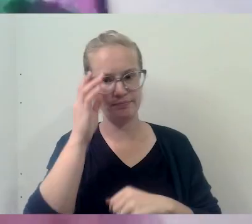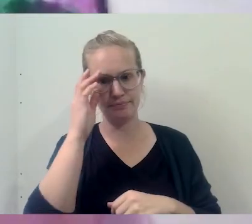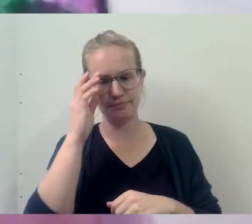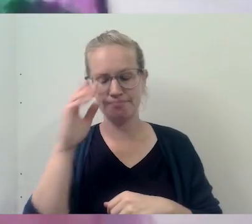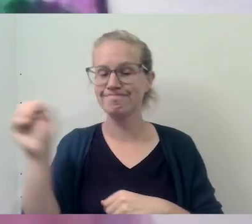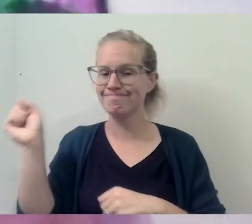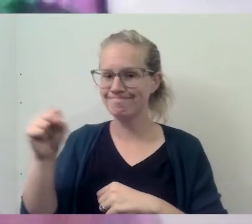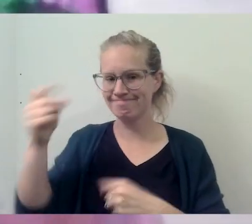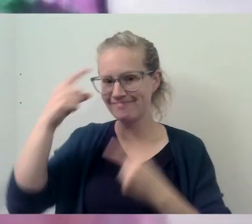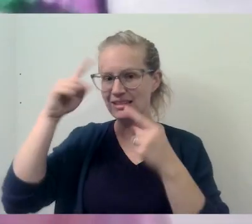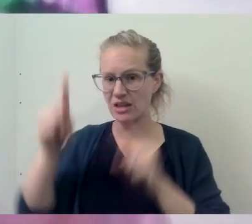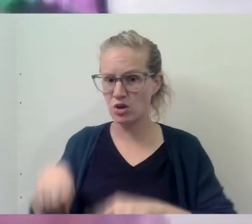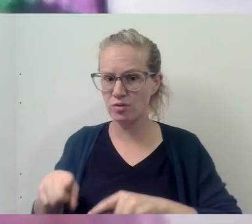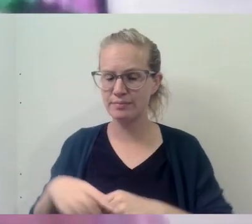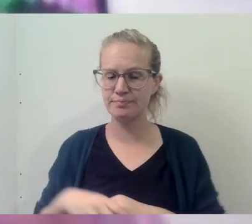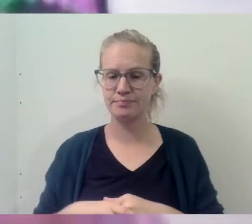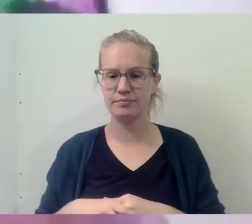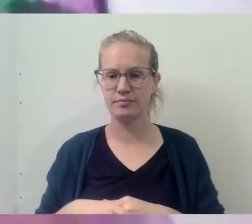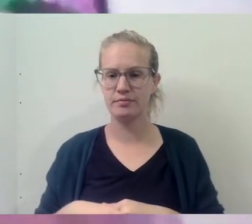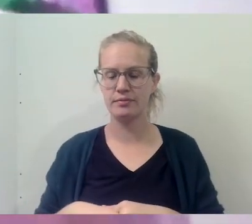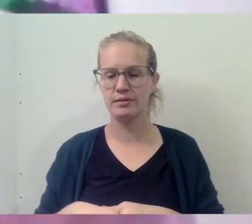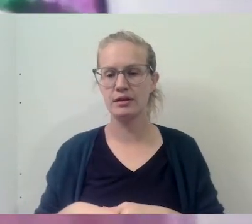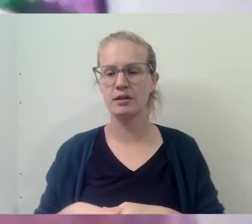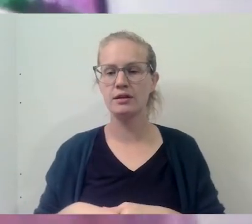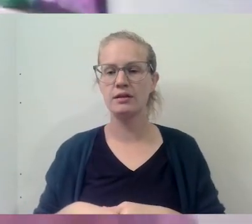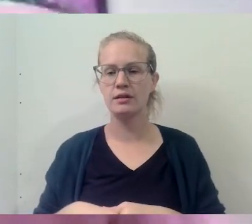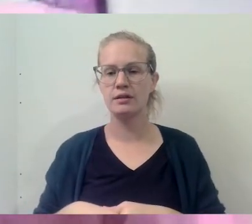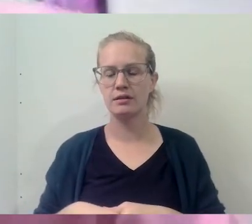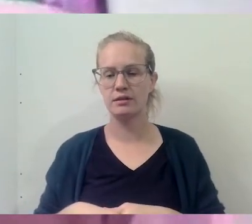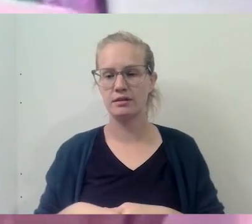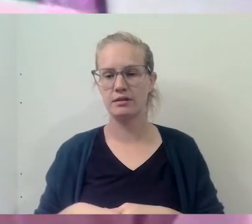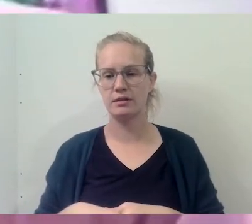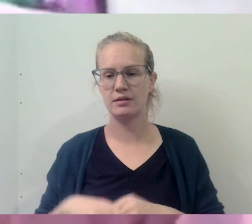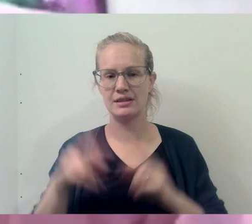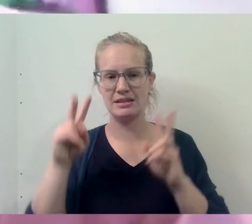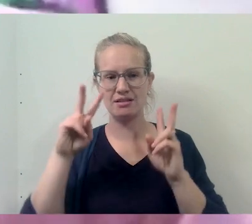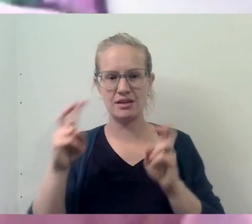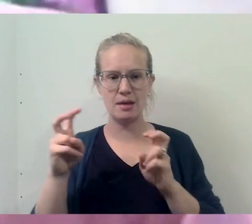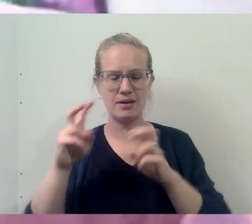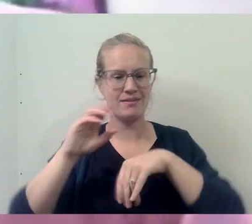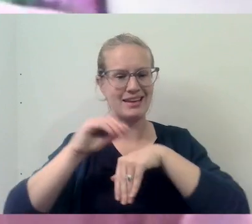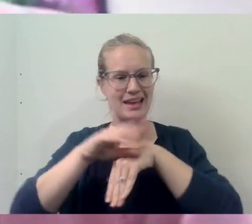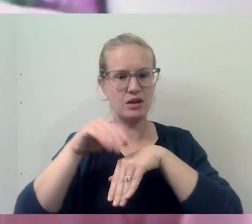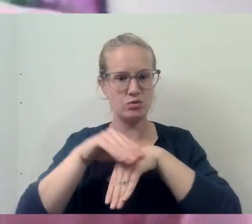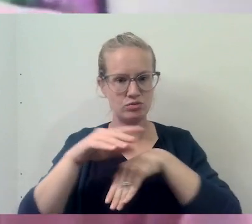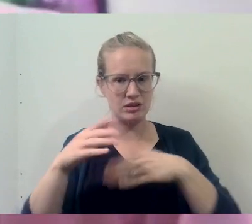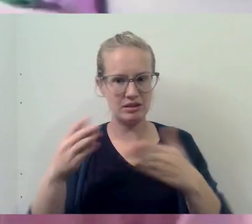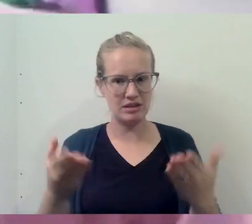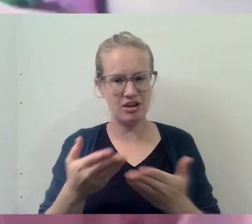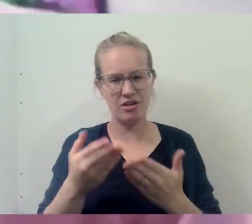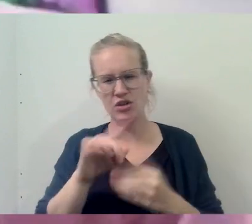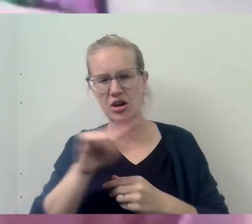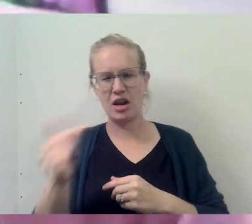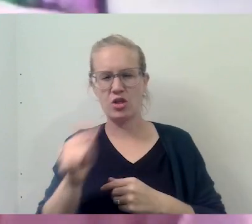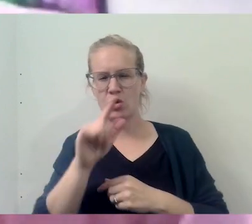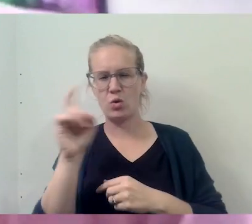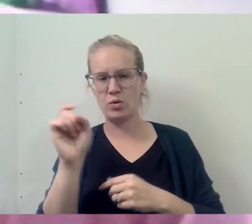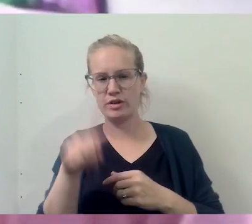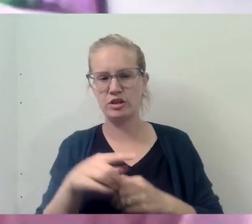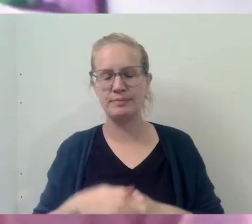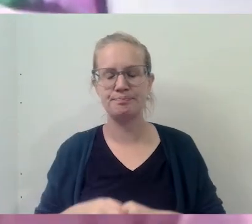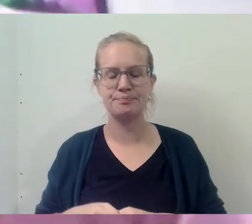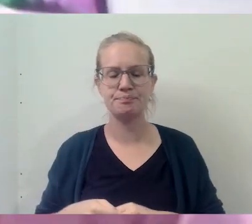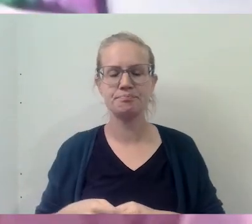Yeah, I agree. Um, let me just stick with, um, the topic of counseling here for another question. Okay.